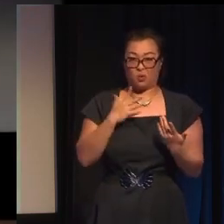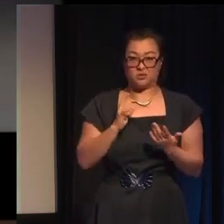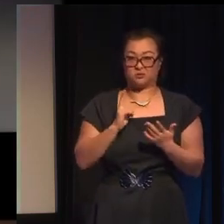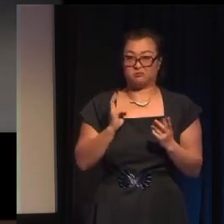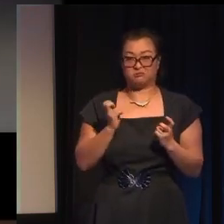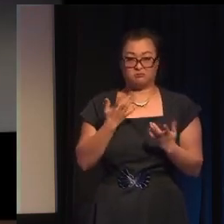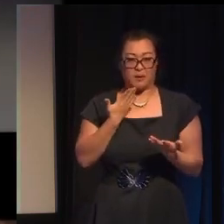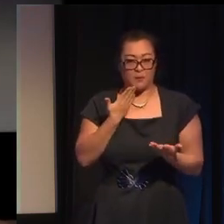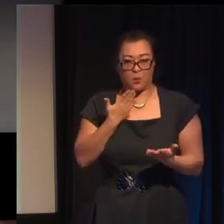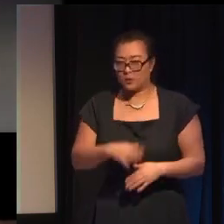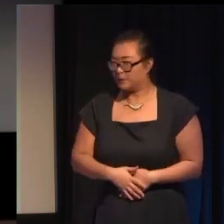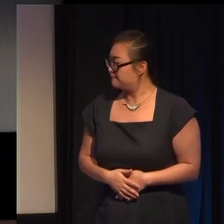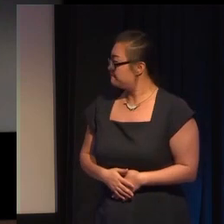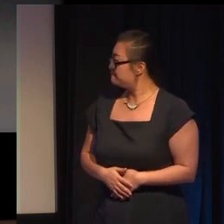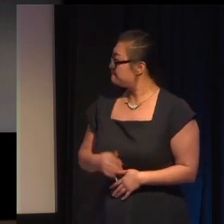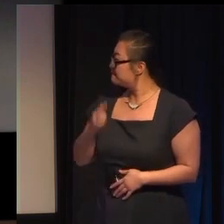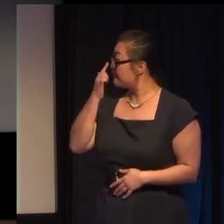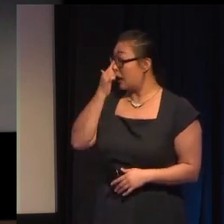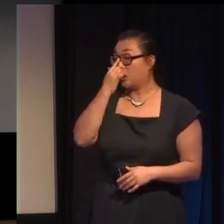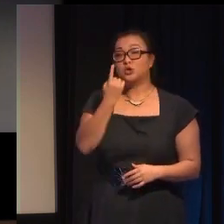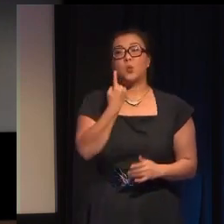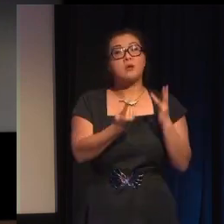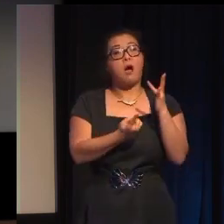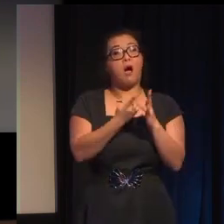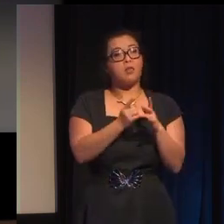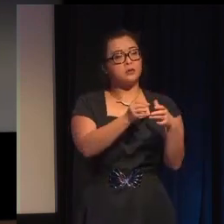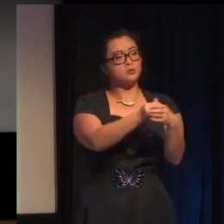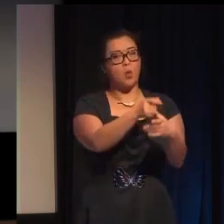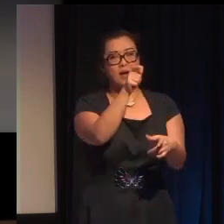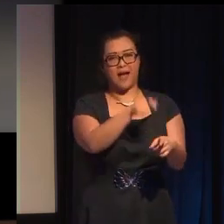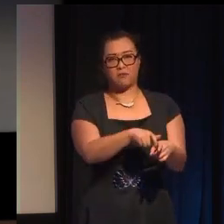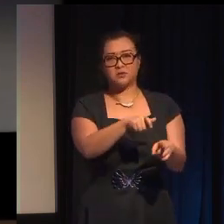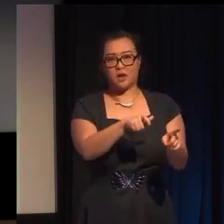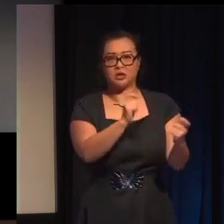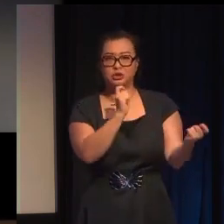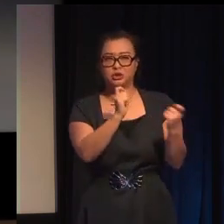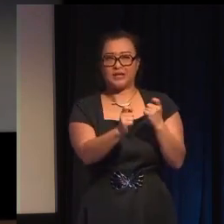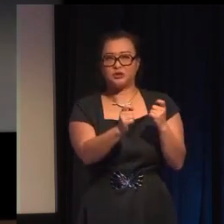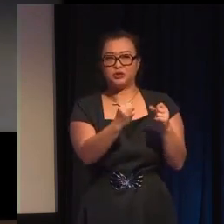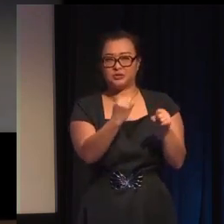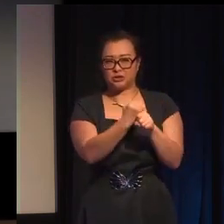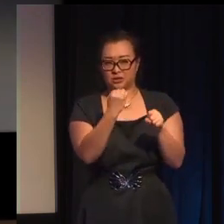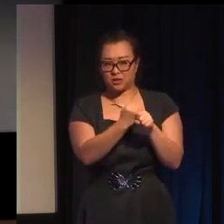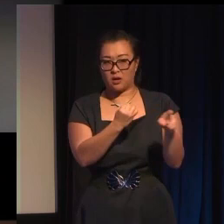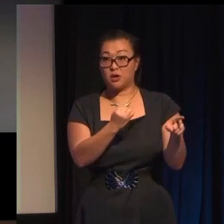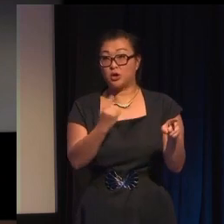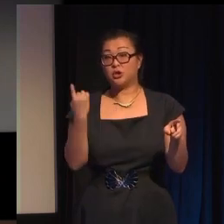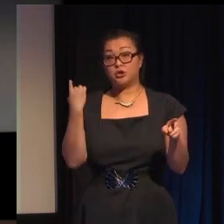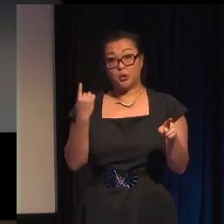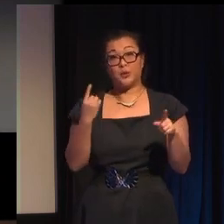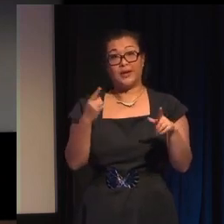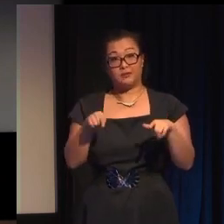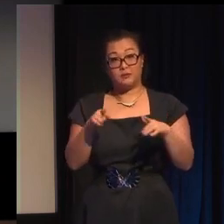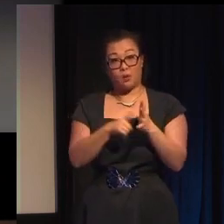so I re-rolled the gender of one other minor character in the game in this case changing the secretary in the law office from a woman into a